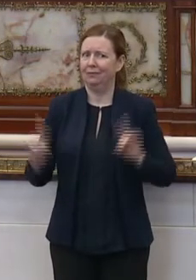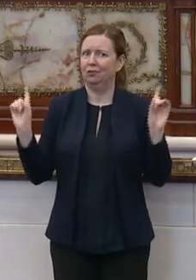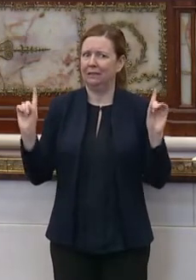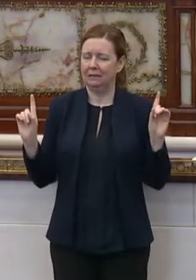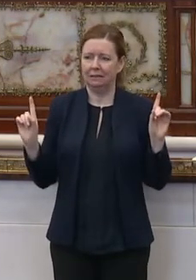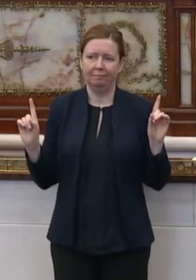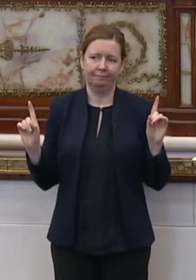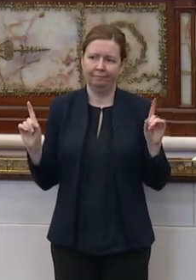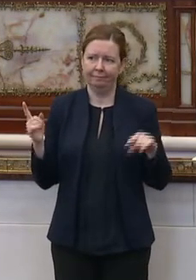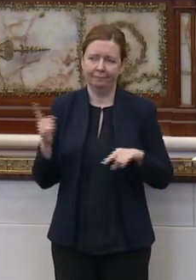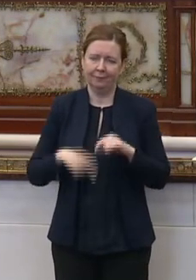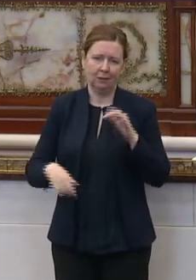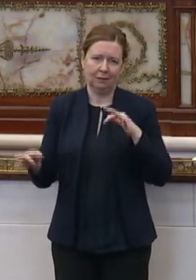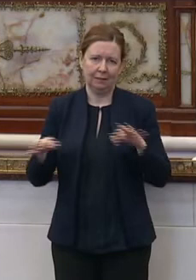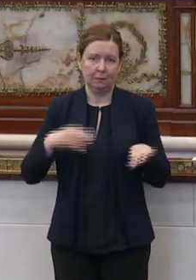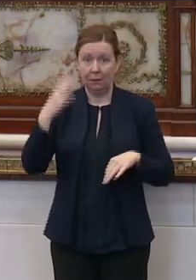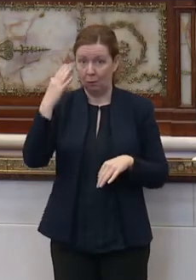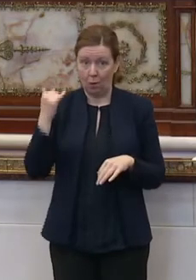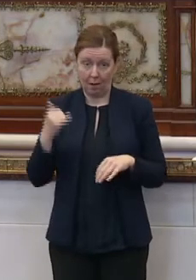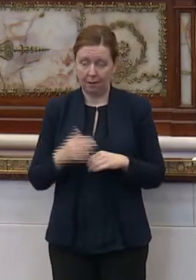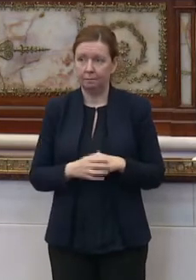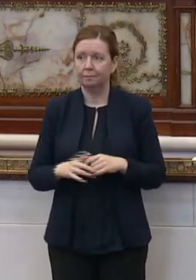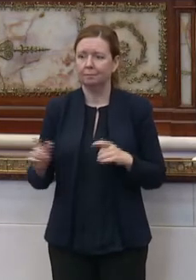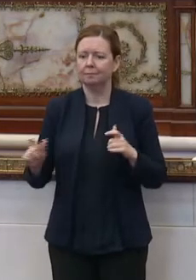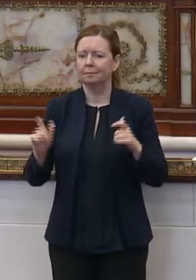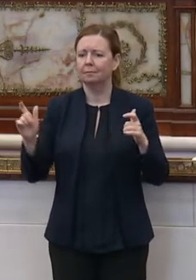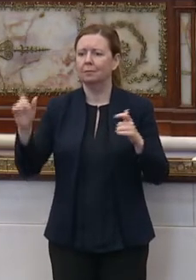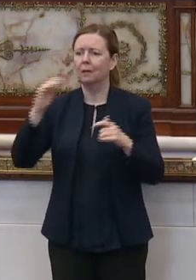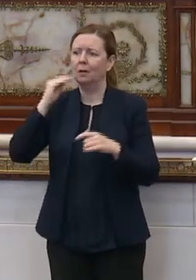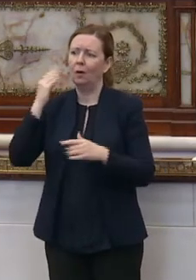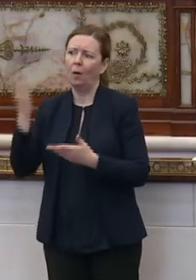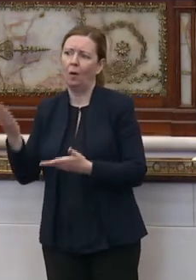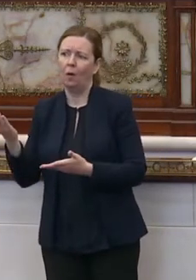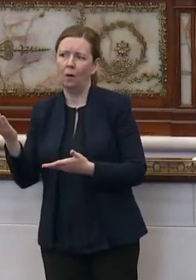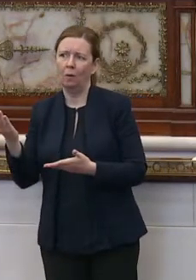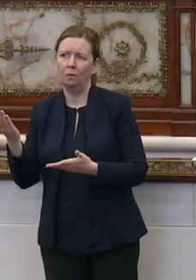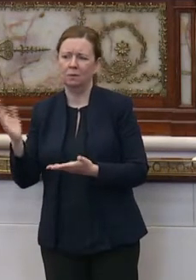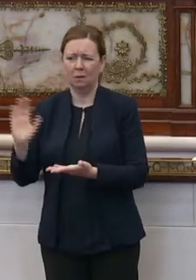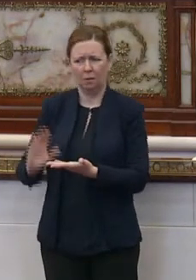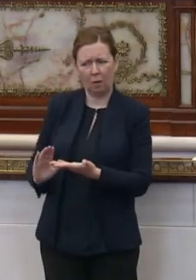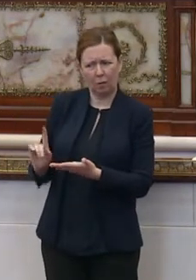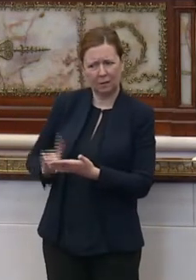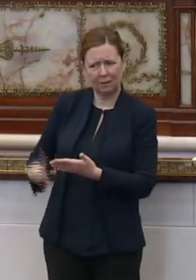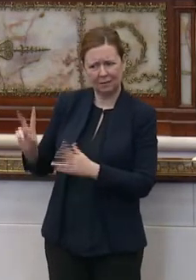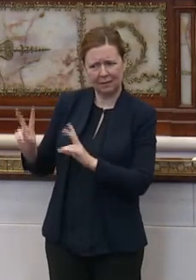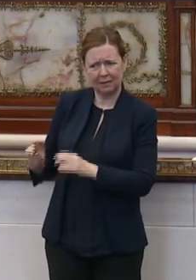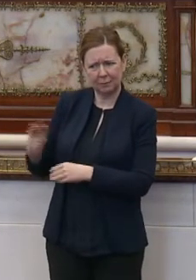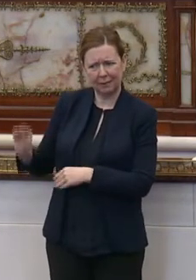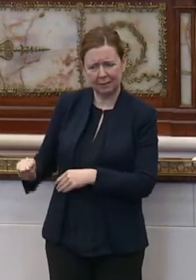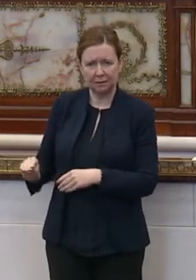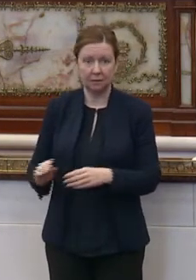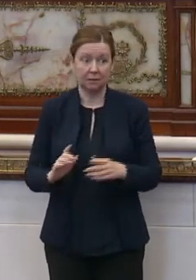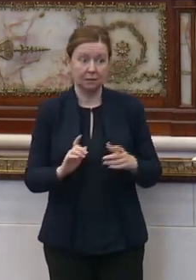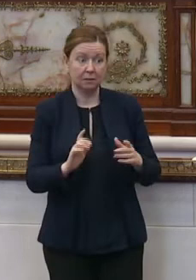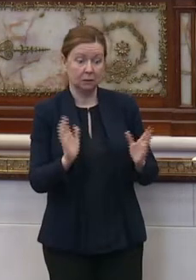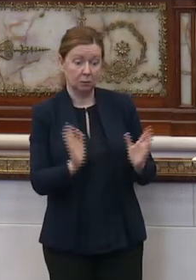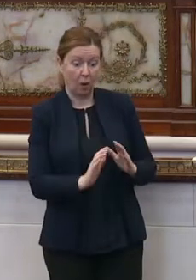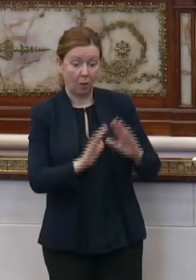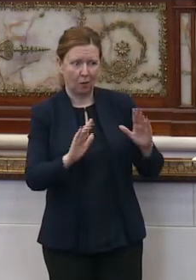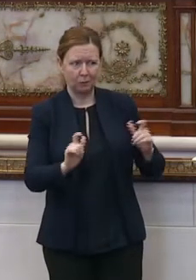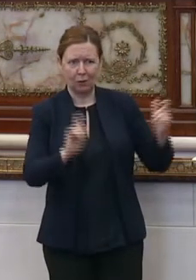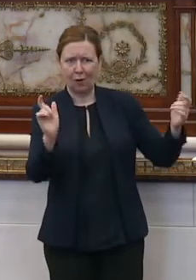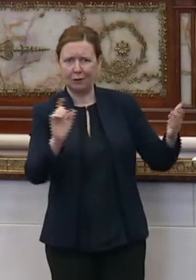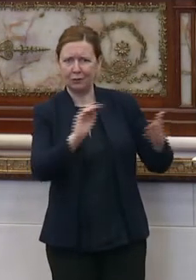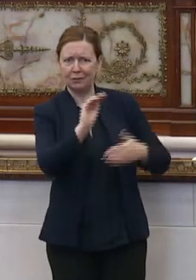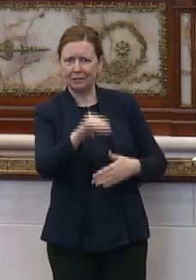unexplained ways. Bigger homes were lower assessments, smaller homes, larger assessments,